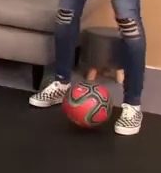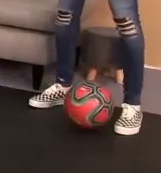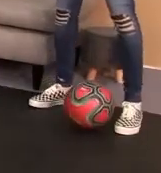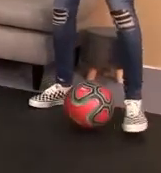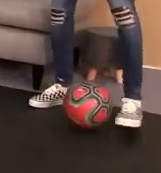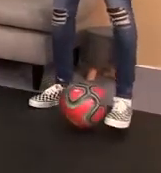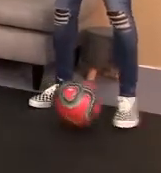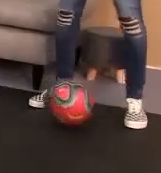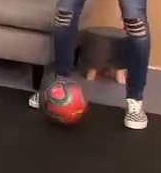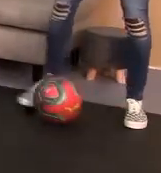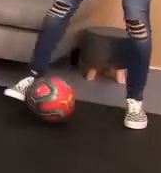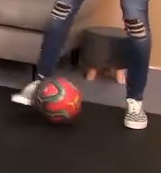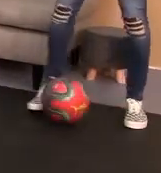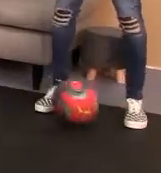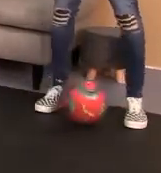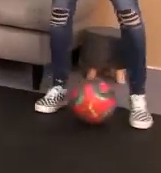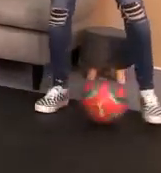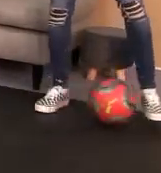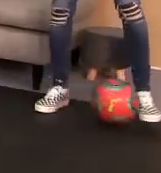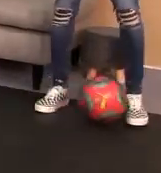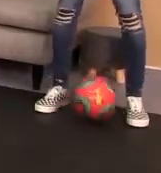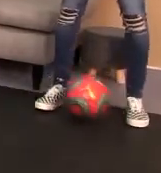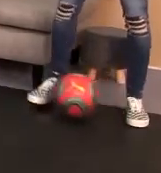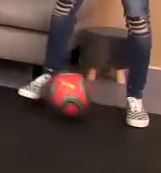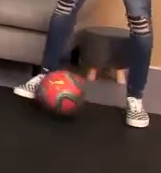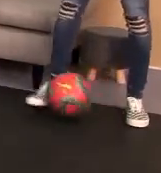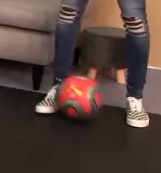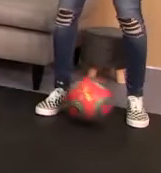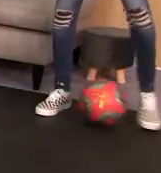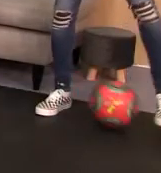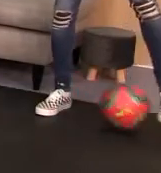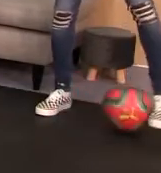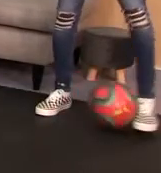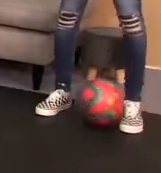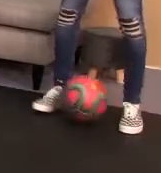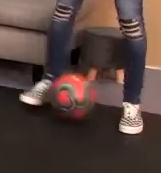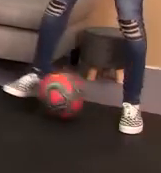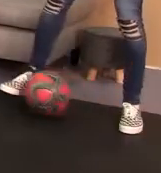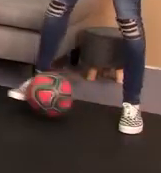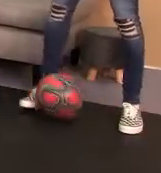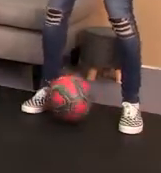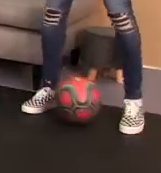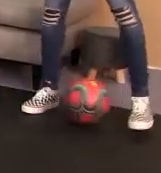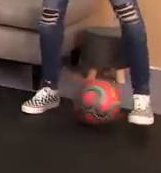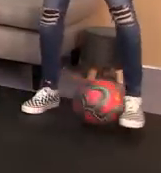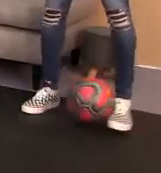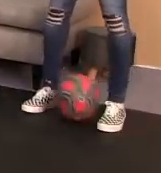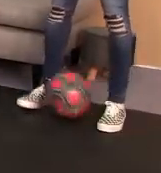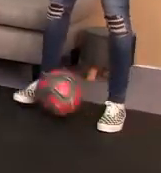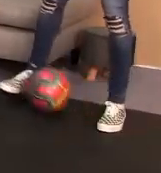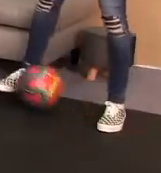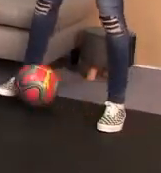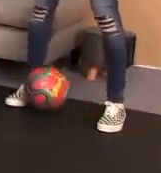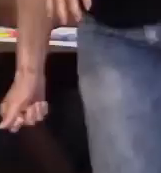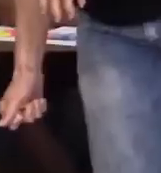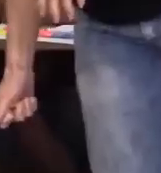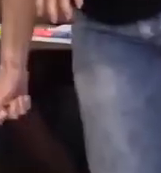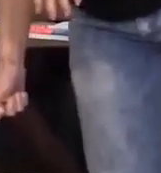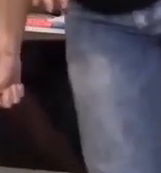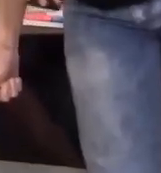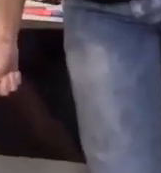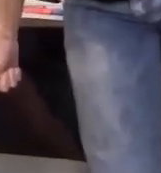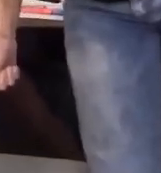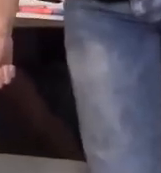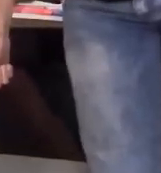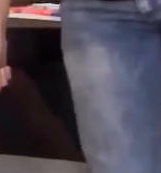here with us, because you could see all these things. Hannah, I see Hannah is actually looking at, she's looking at some lessons online. We would call it